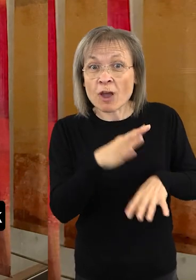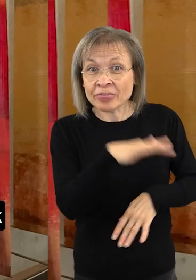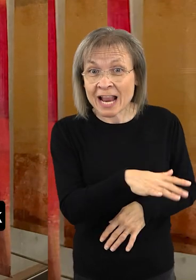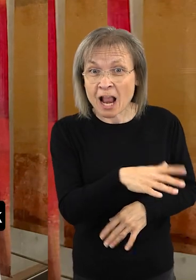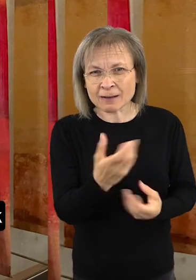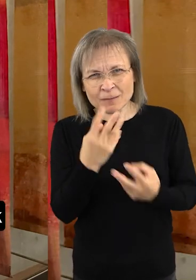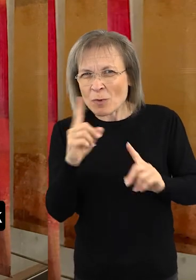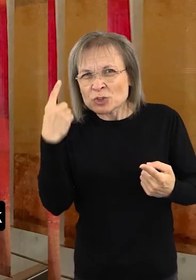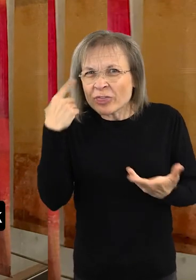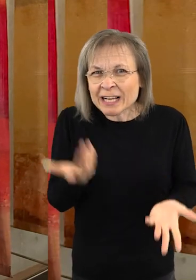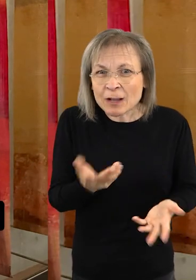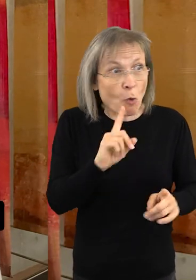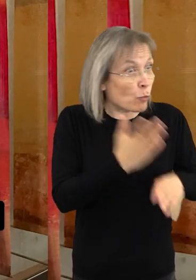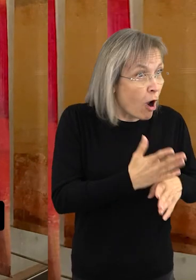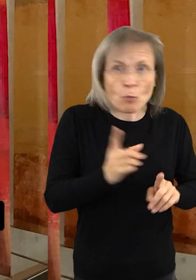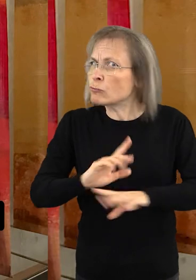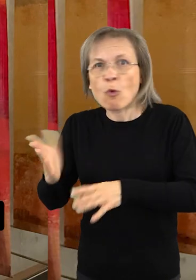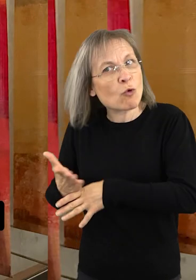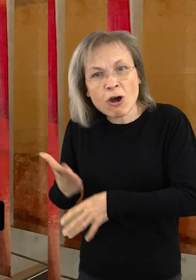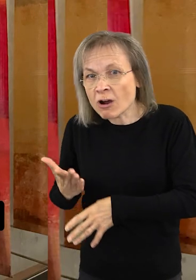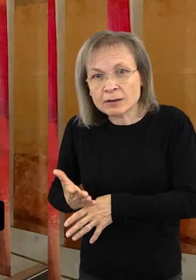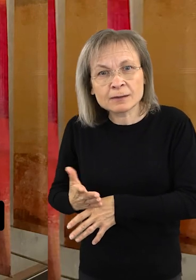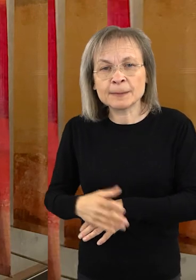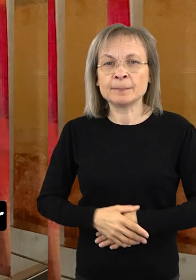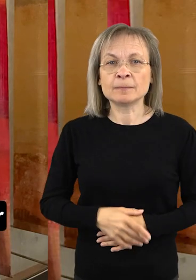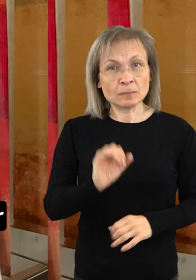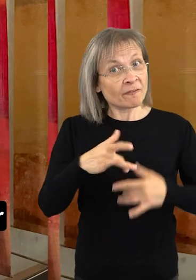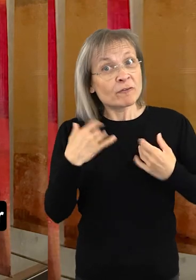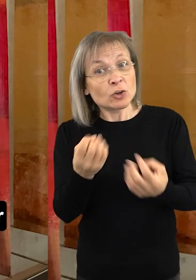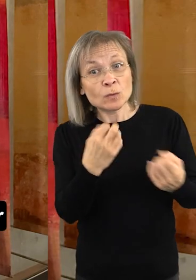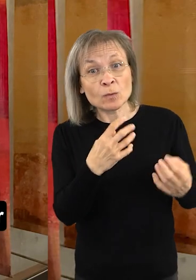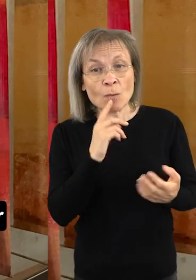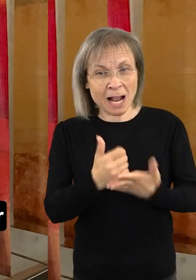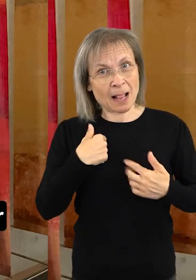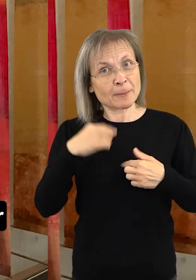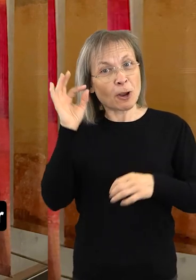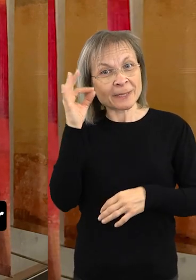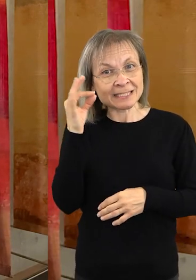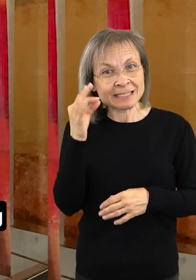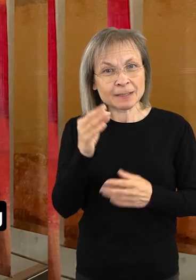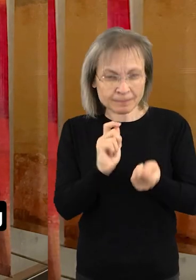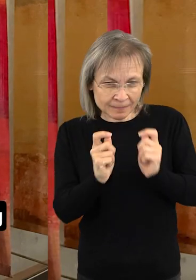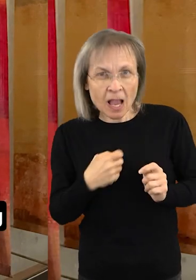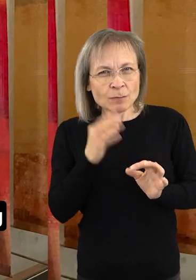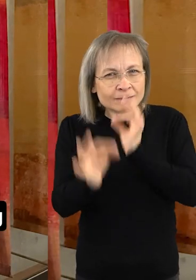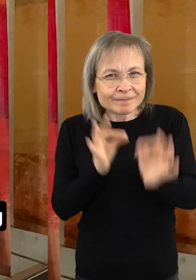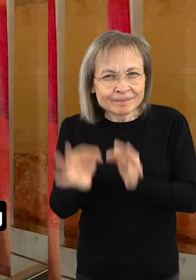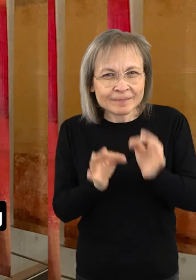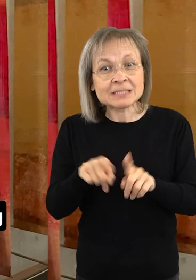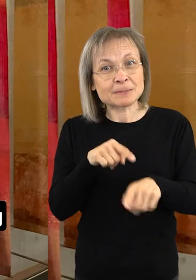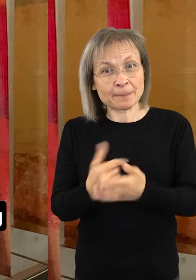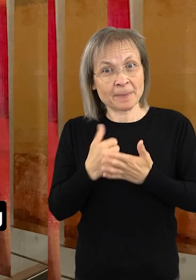and what they think is or is not working in the sector. Your views will help inform our committee and shape our inquiry